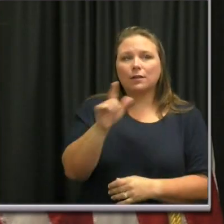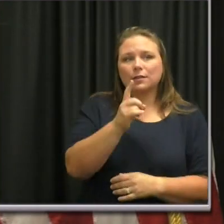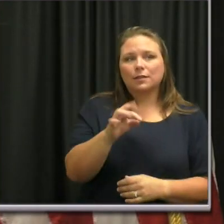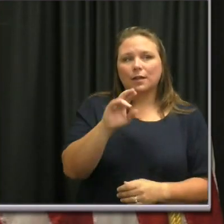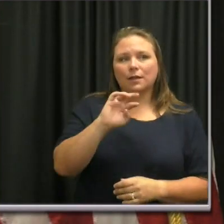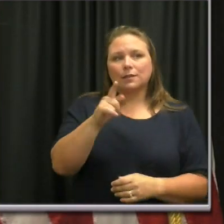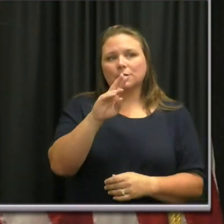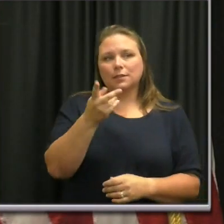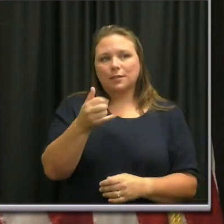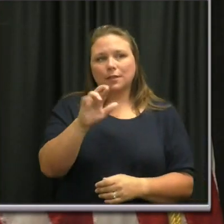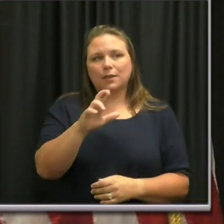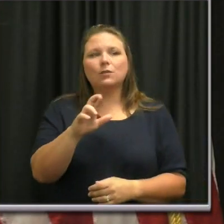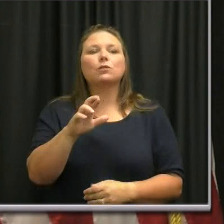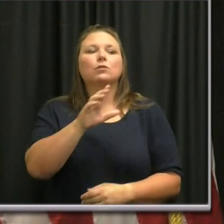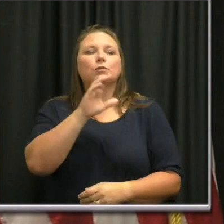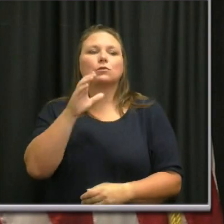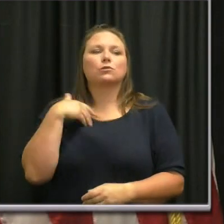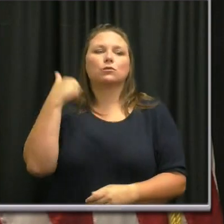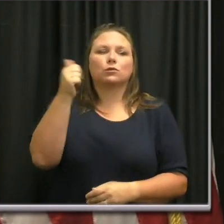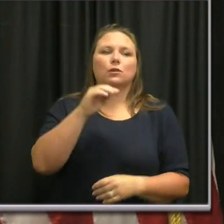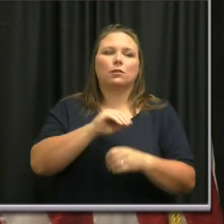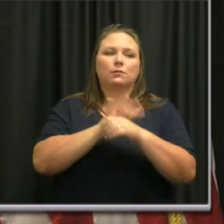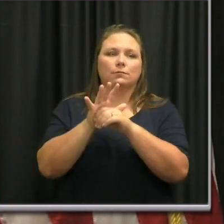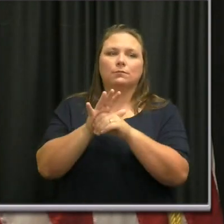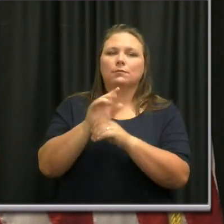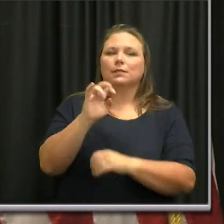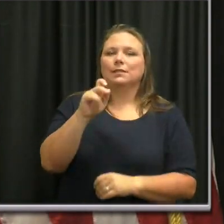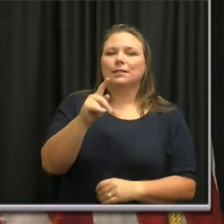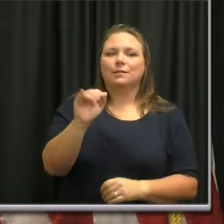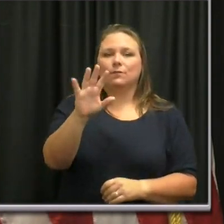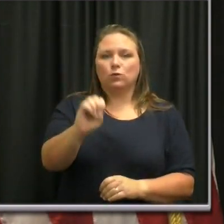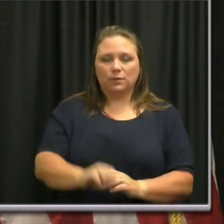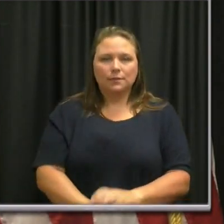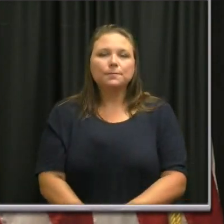to Dr. Alex Schehanger, Chair of the Metro Coronavirus Task Force.